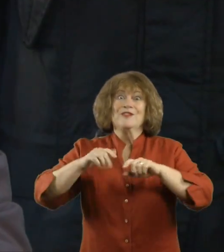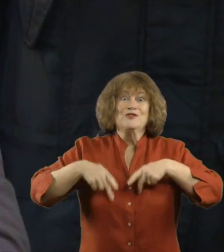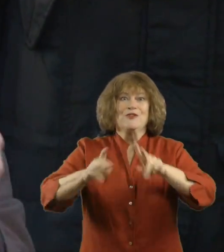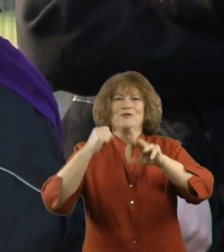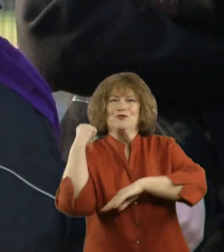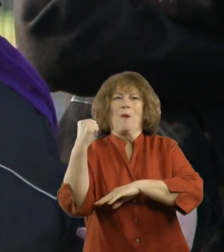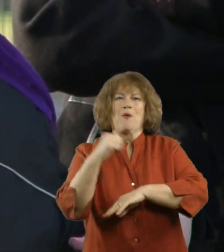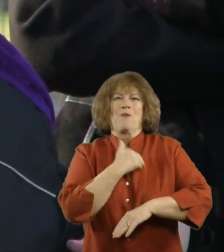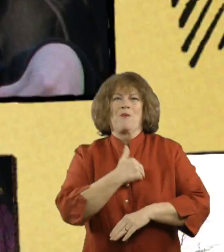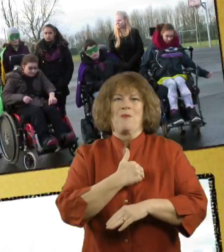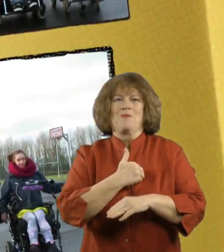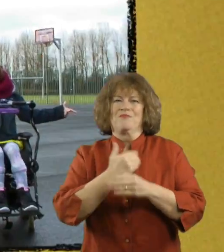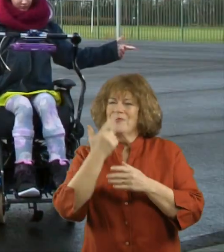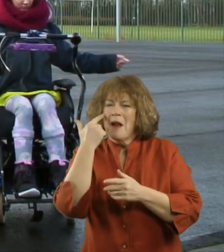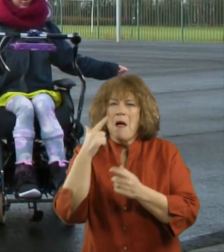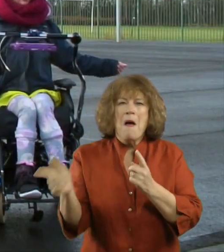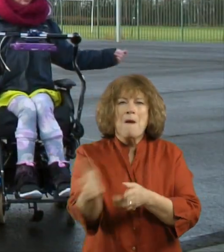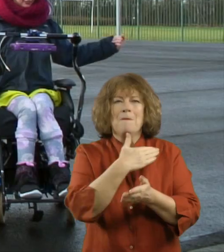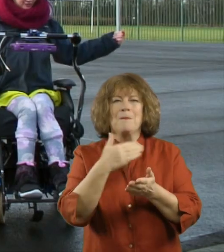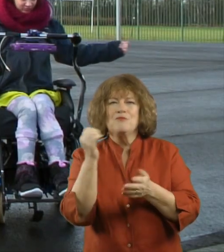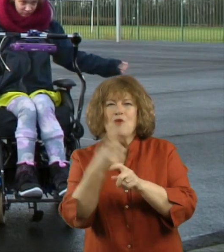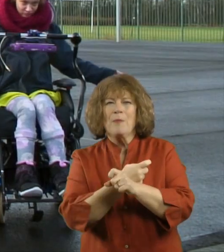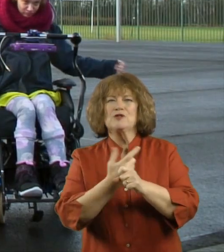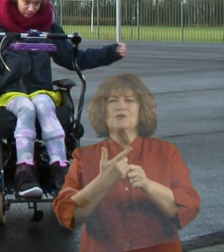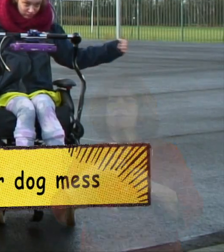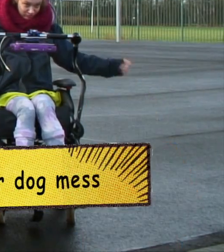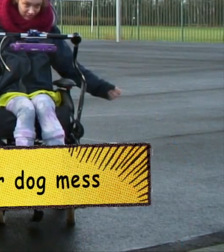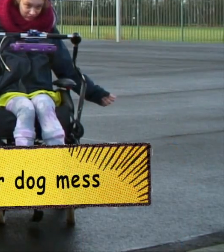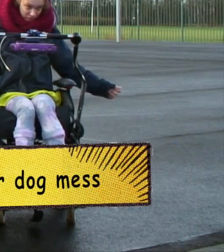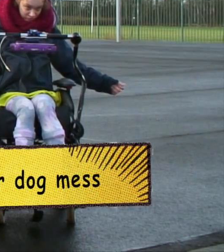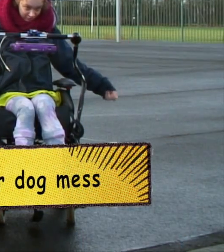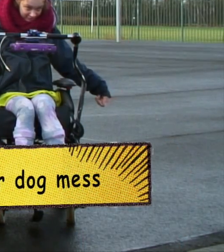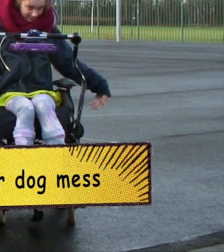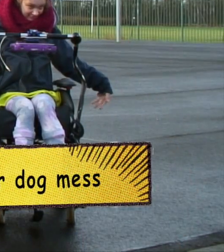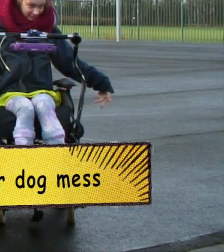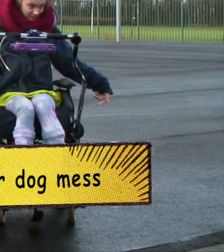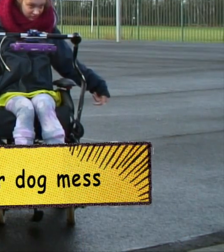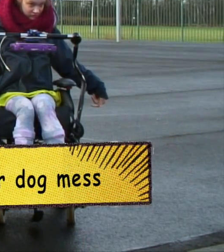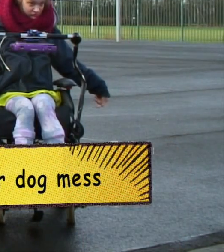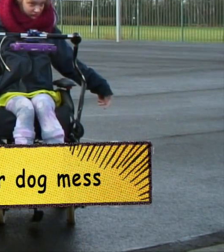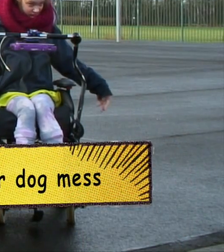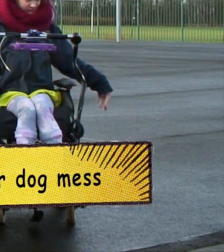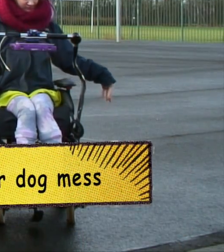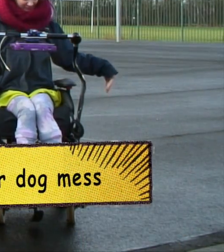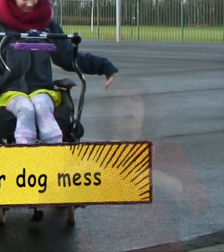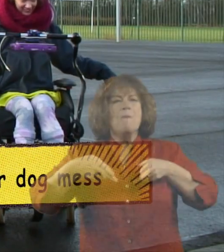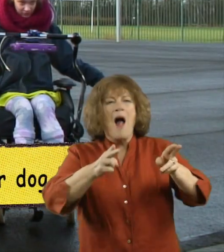Bye! Crying up litter, picking up their dog mess.